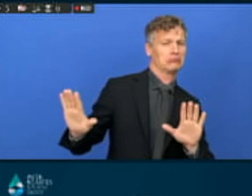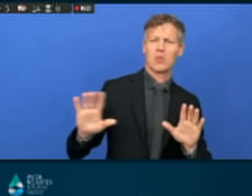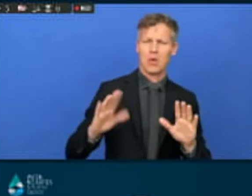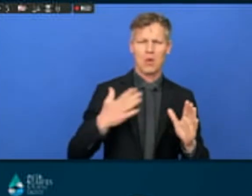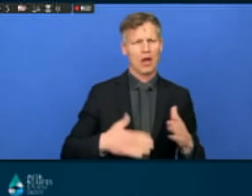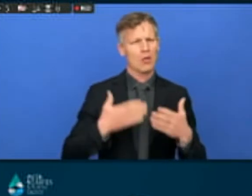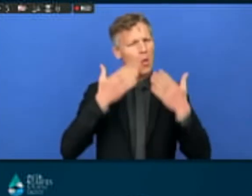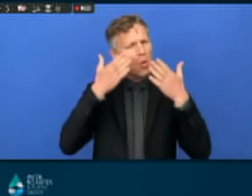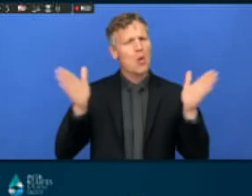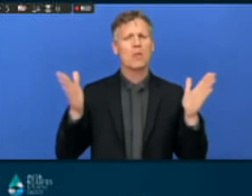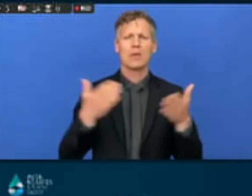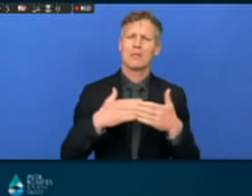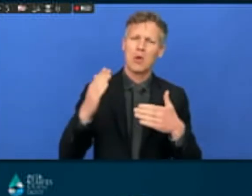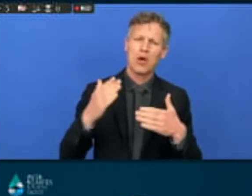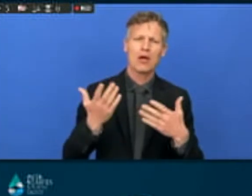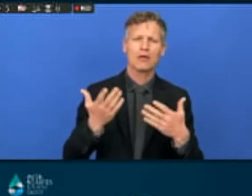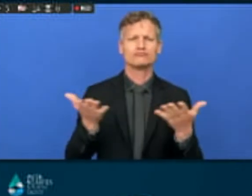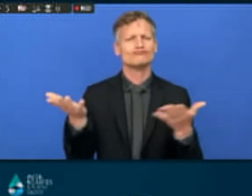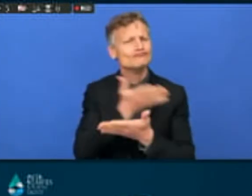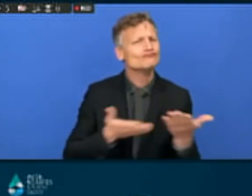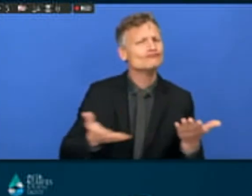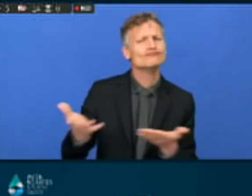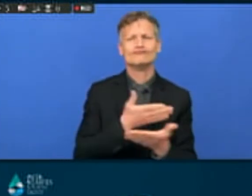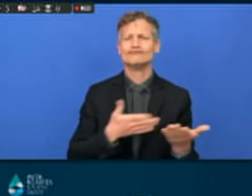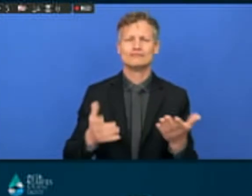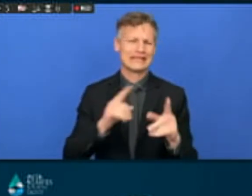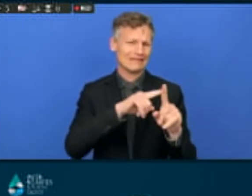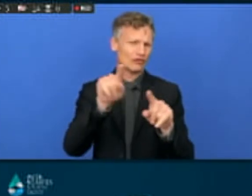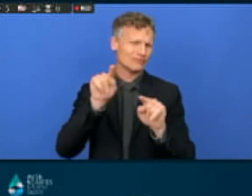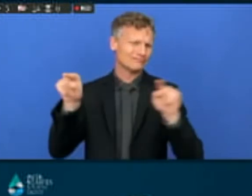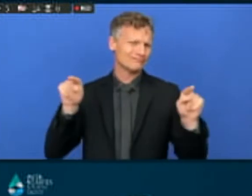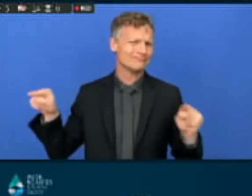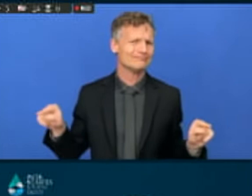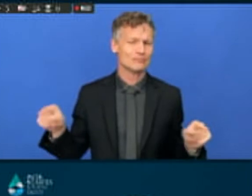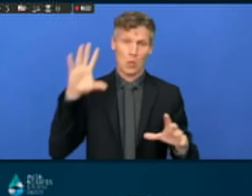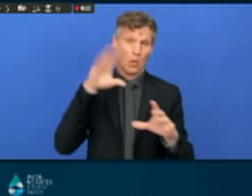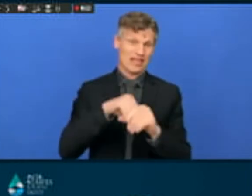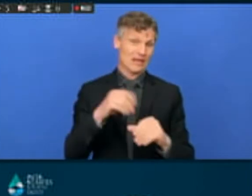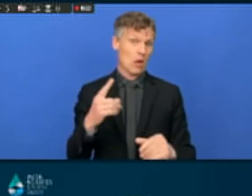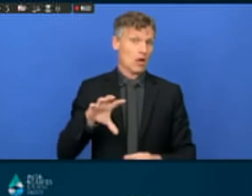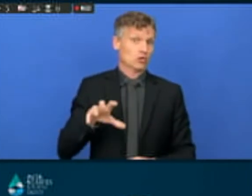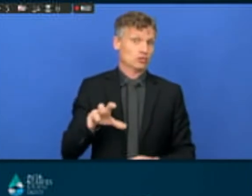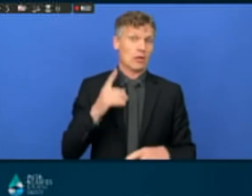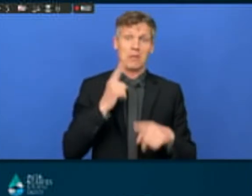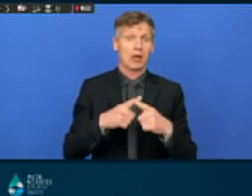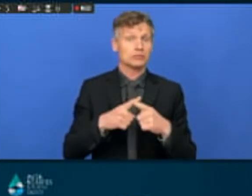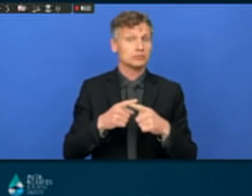best practices sharing among the various stakeholders within a country and across